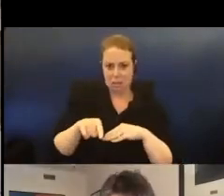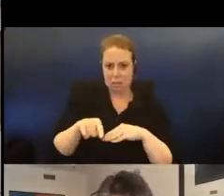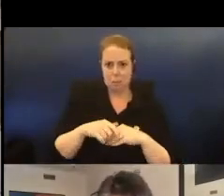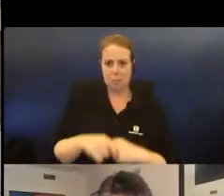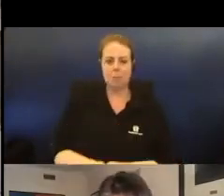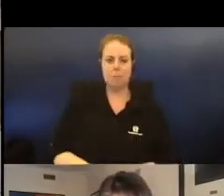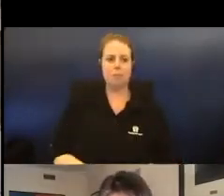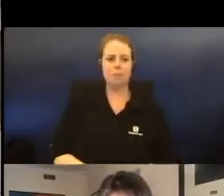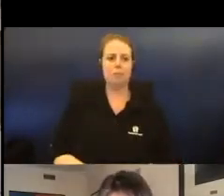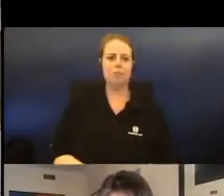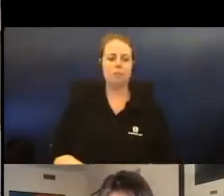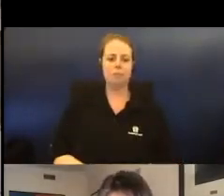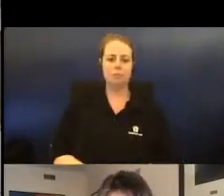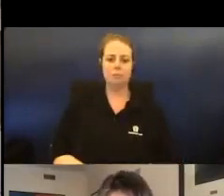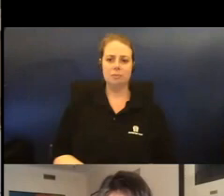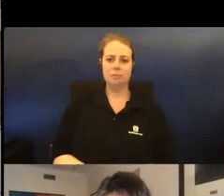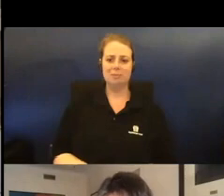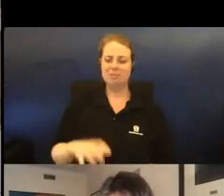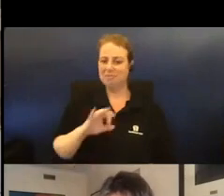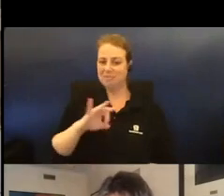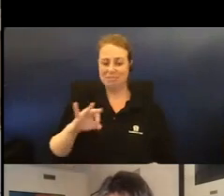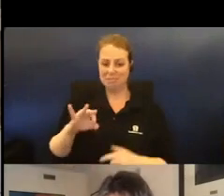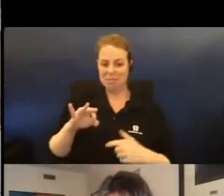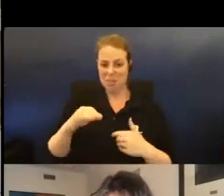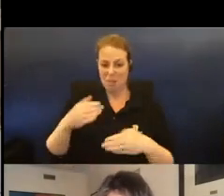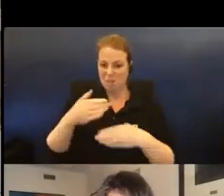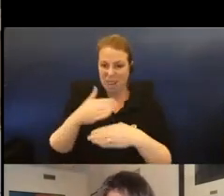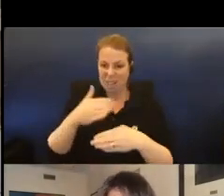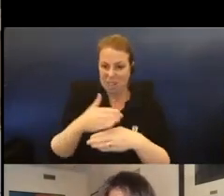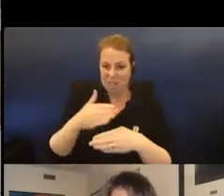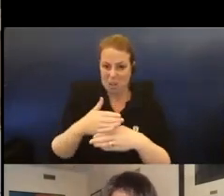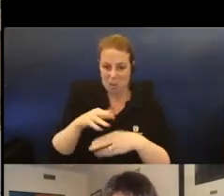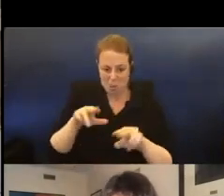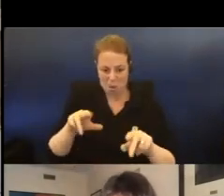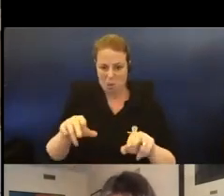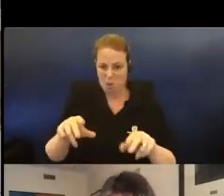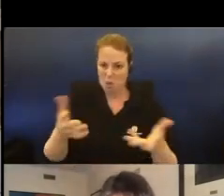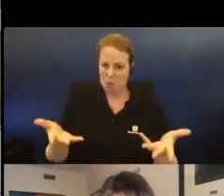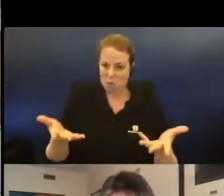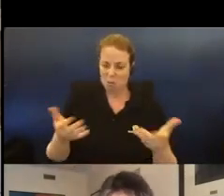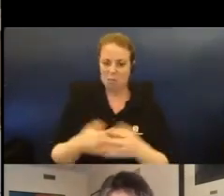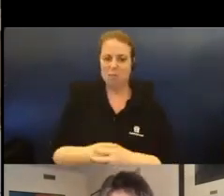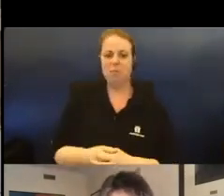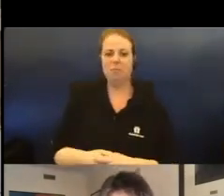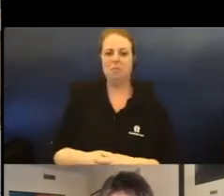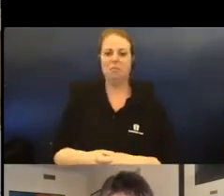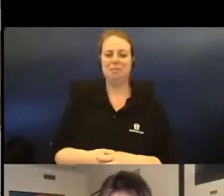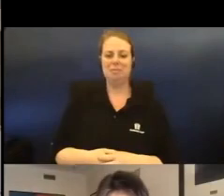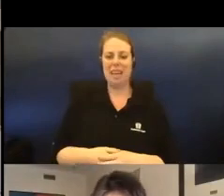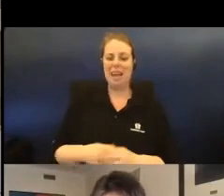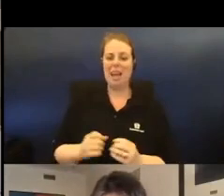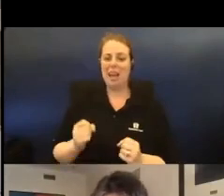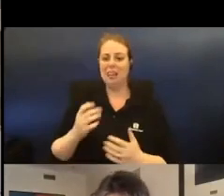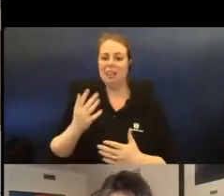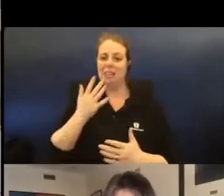and therefore dysfunctional, questioning the functionality and the meaning of ball arts and the illusion of safety that they